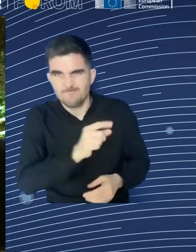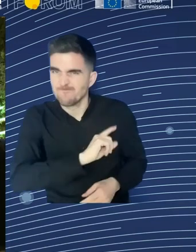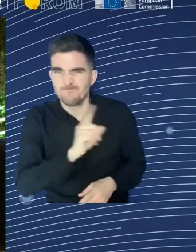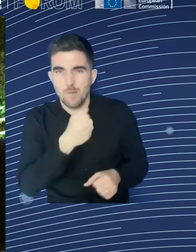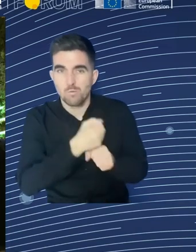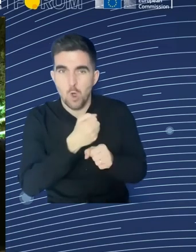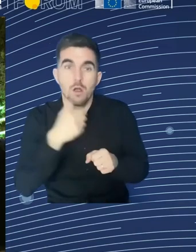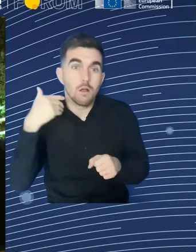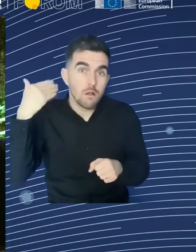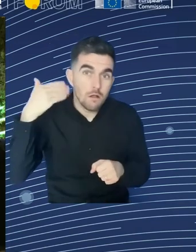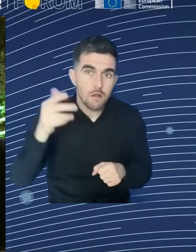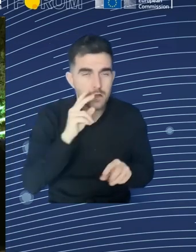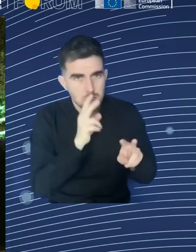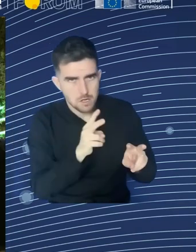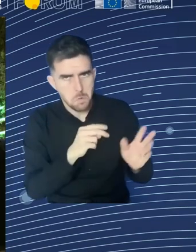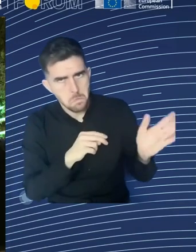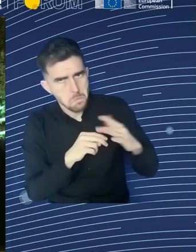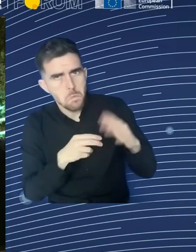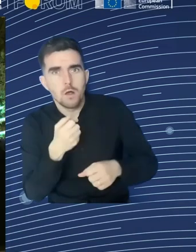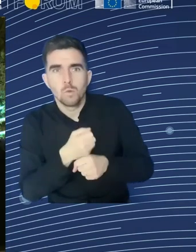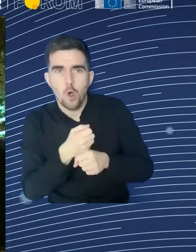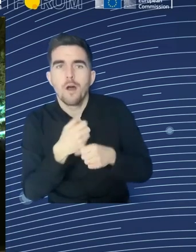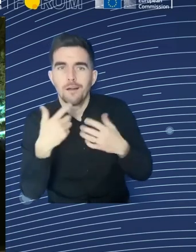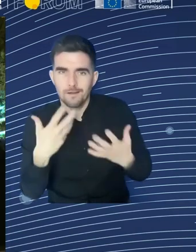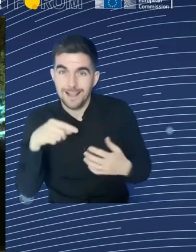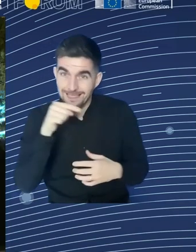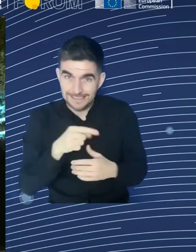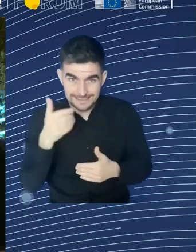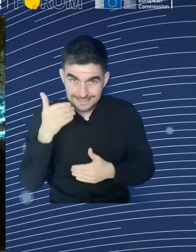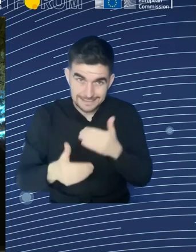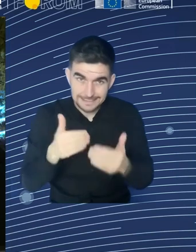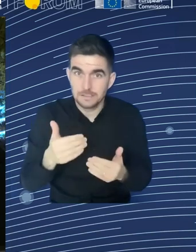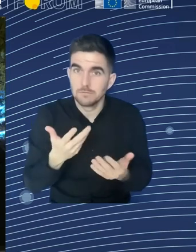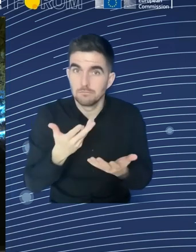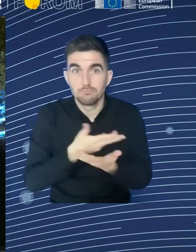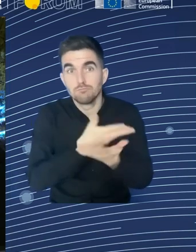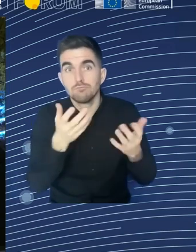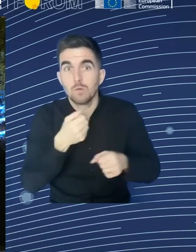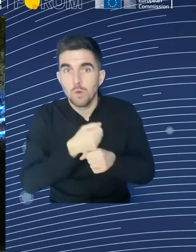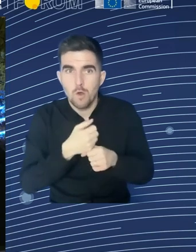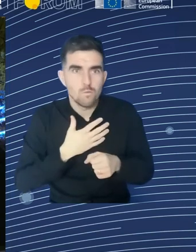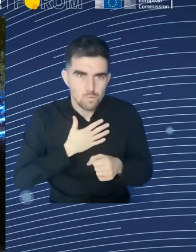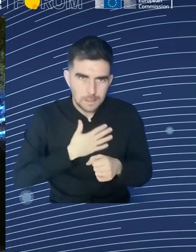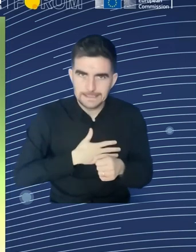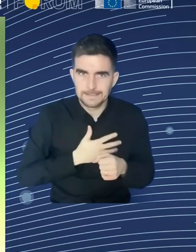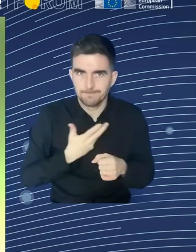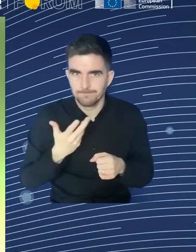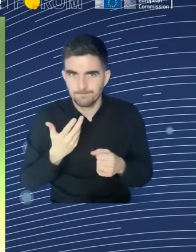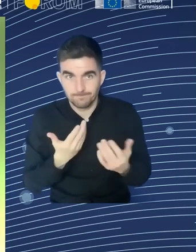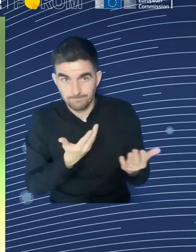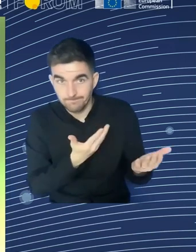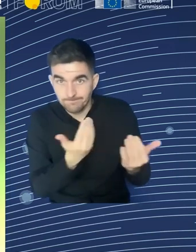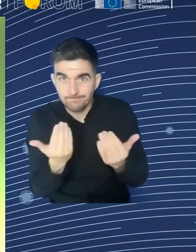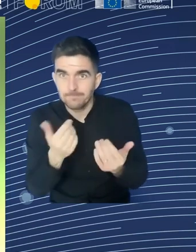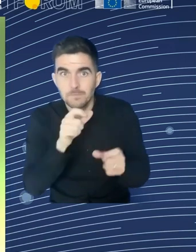approach to have, indeed, active labour market participation for the most of our people. And